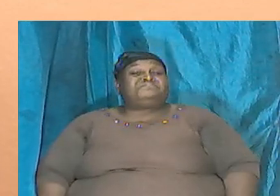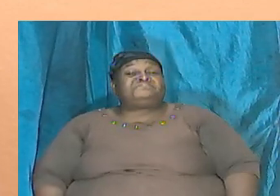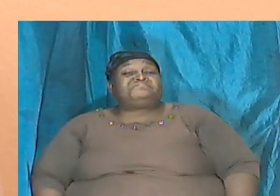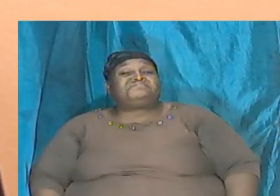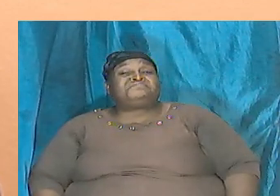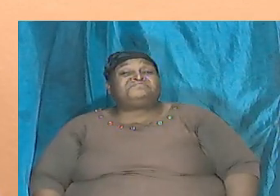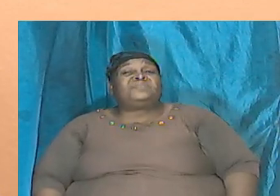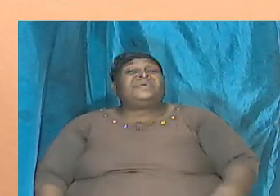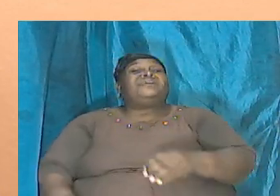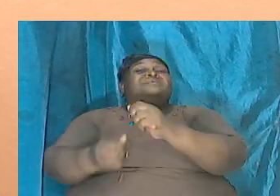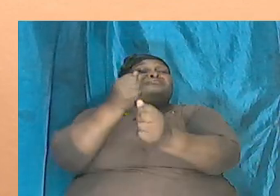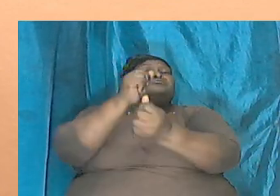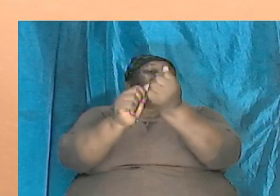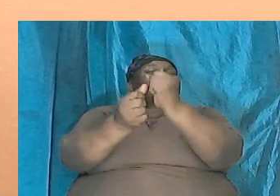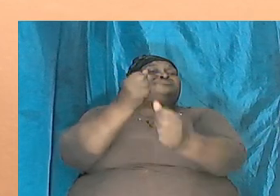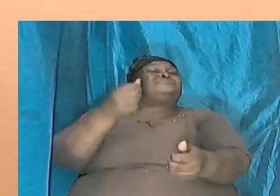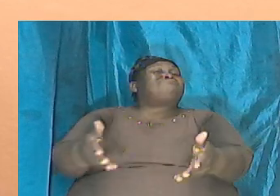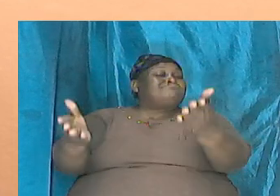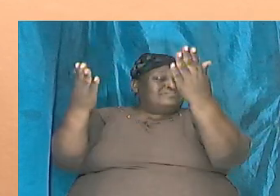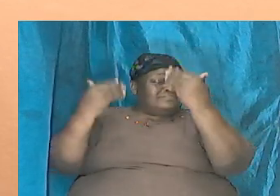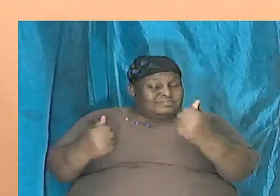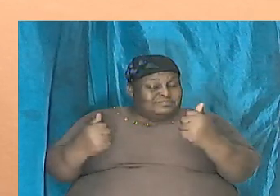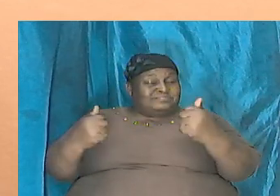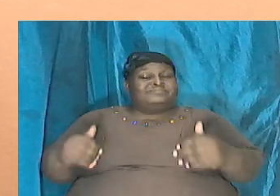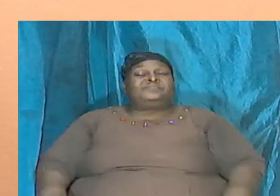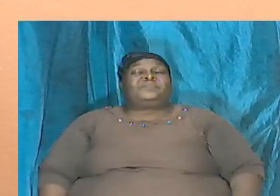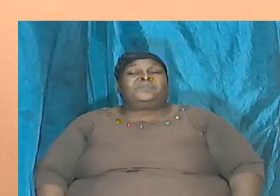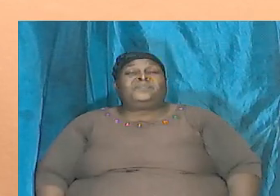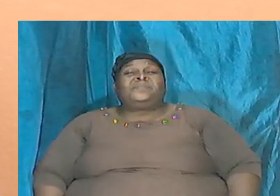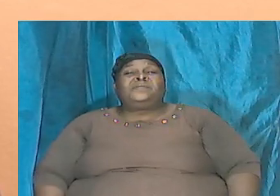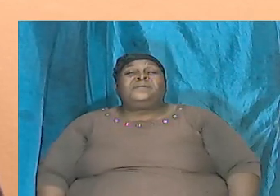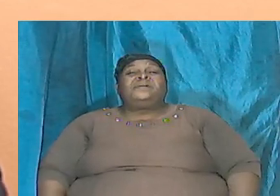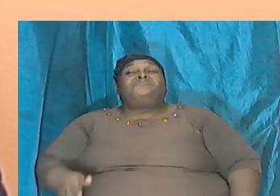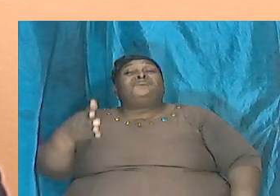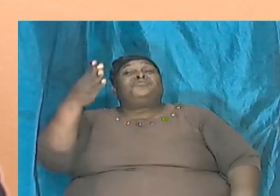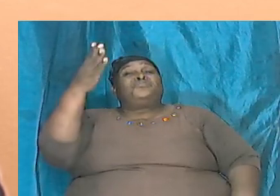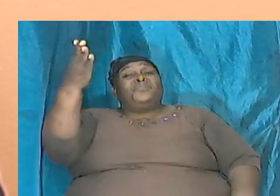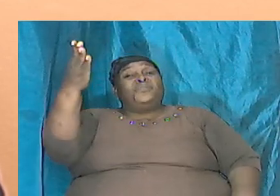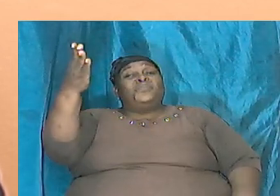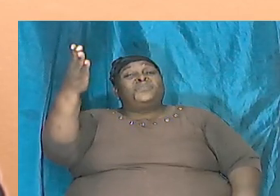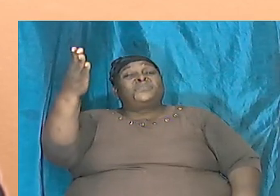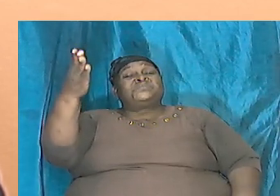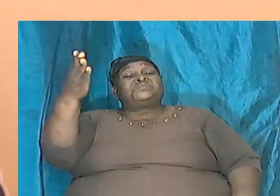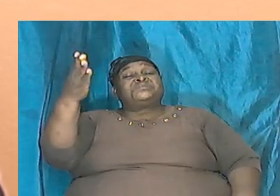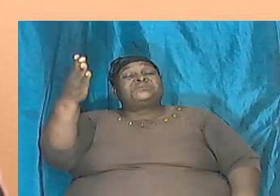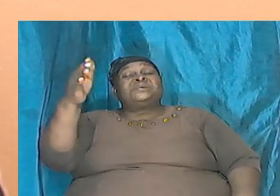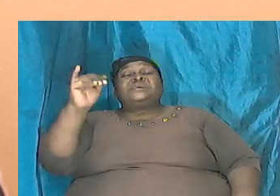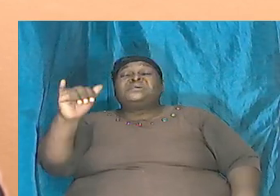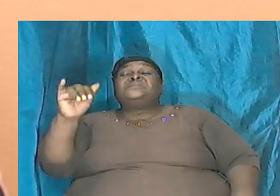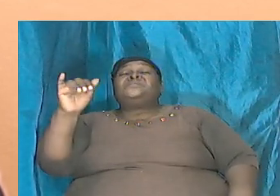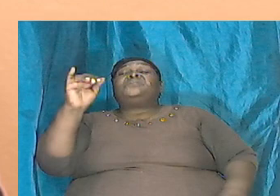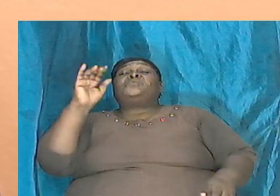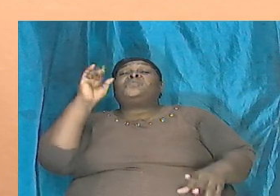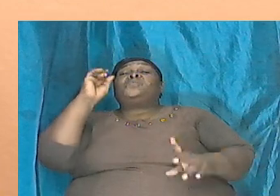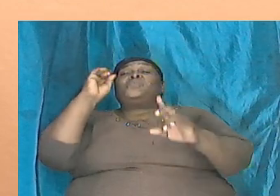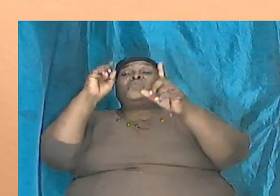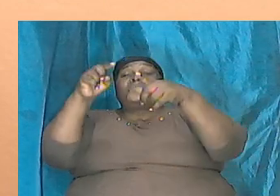destruction came but those that went through that door